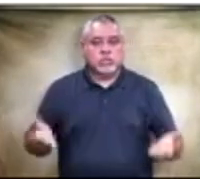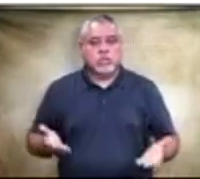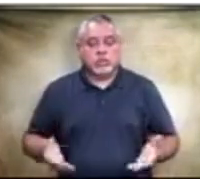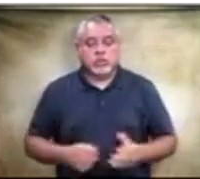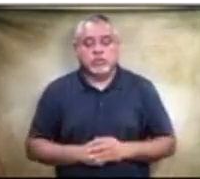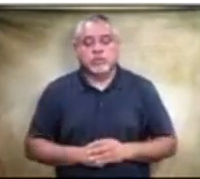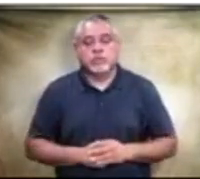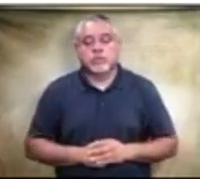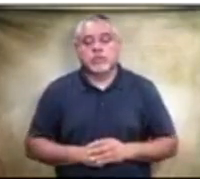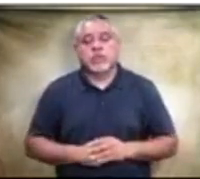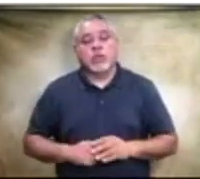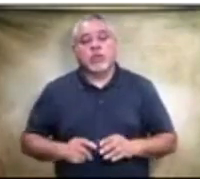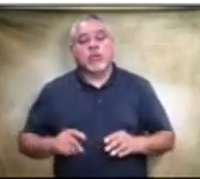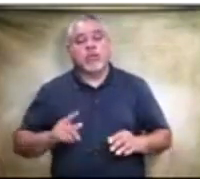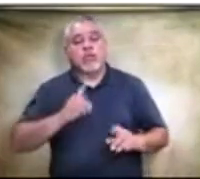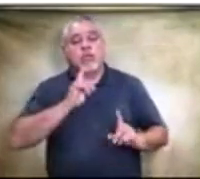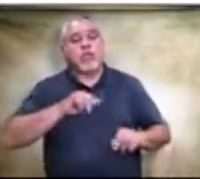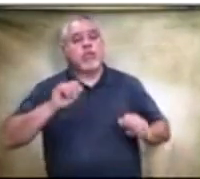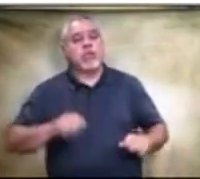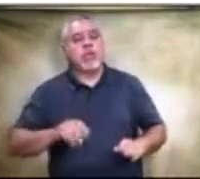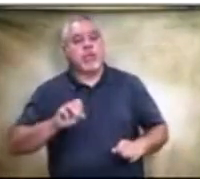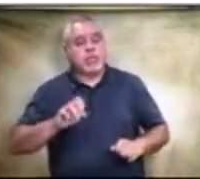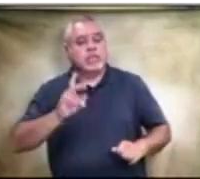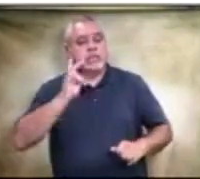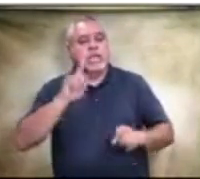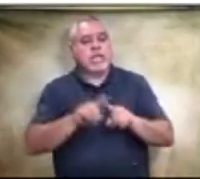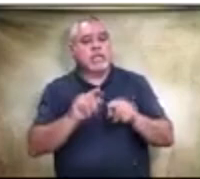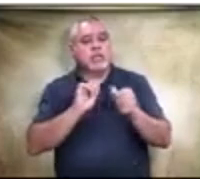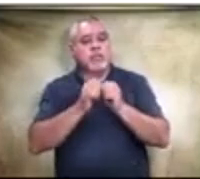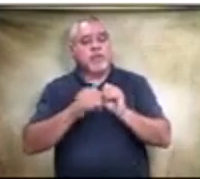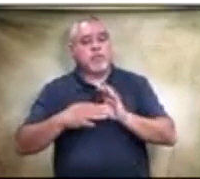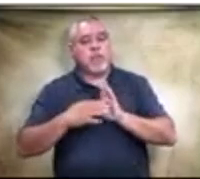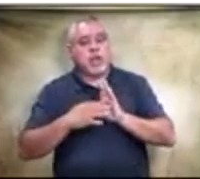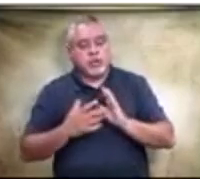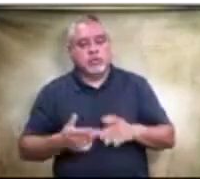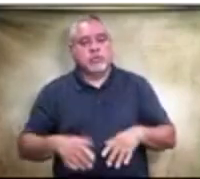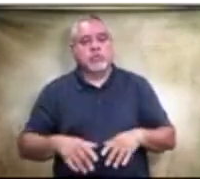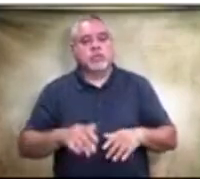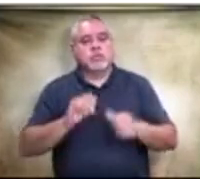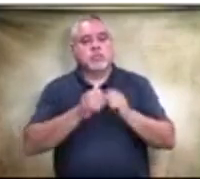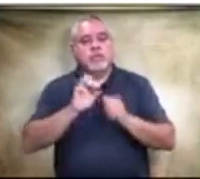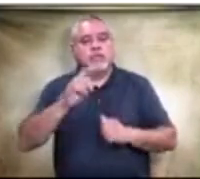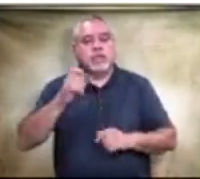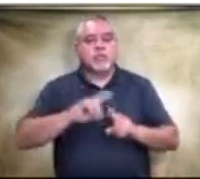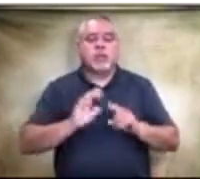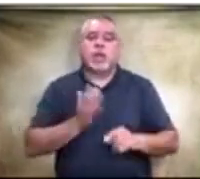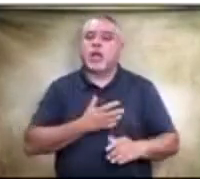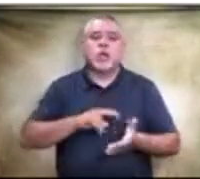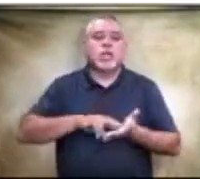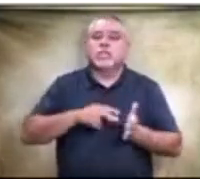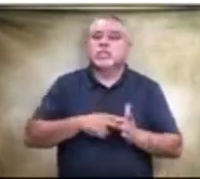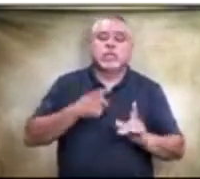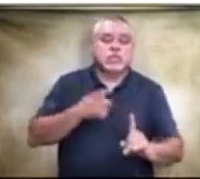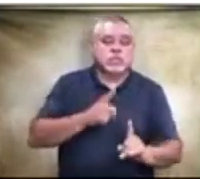It can be perceived as a competitive model, competitive edge, but our intent is really around